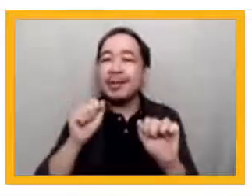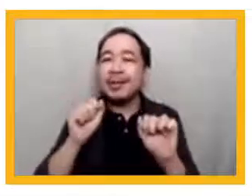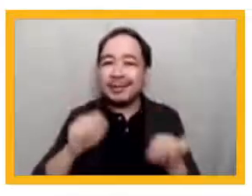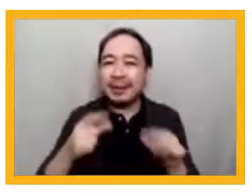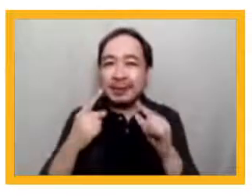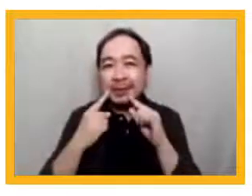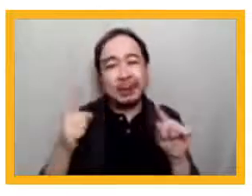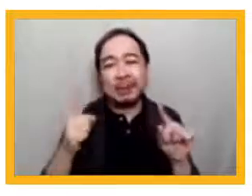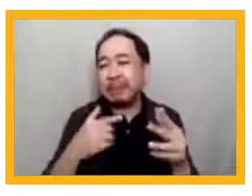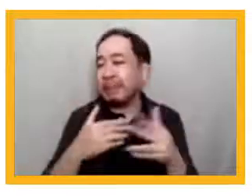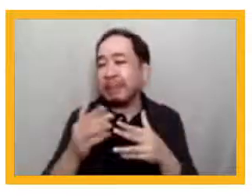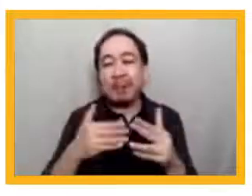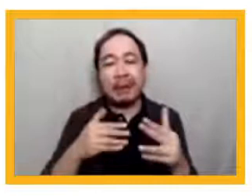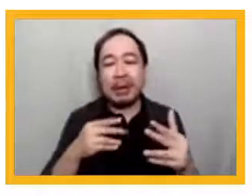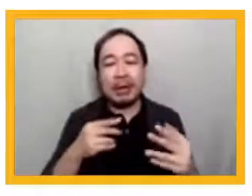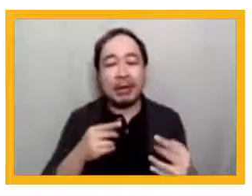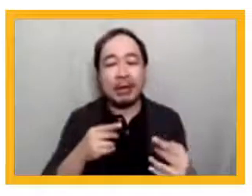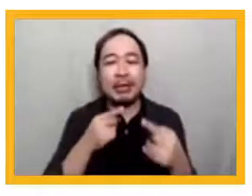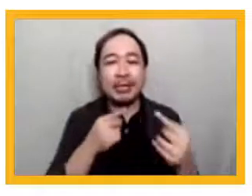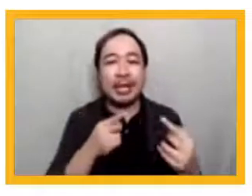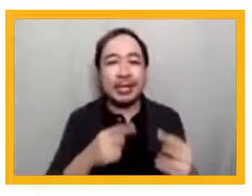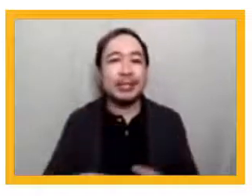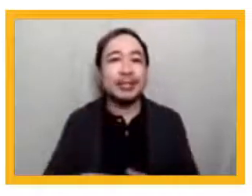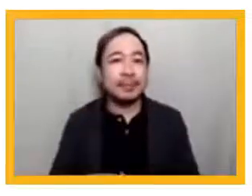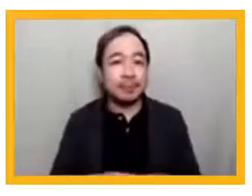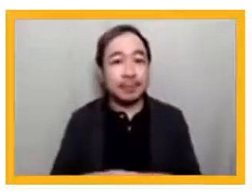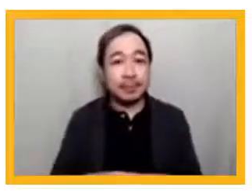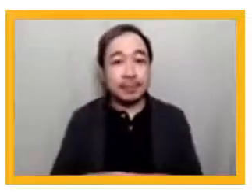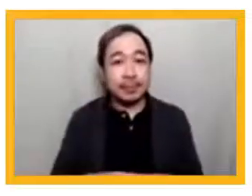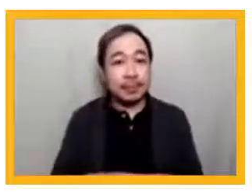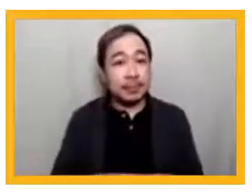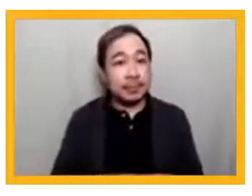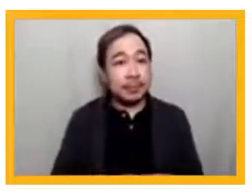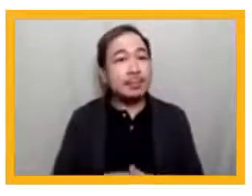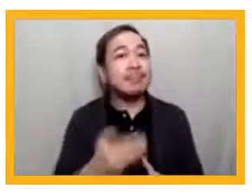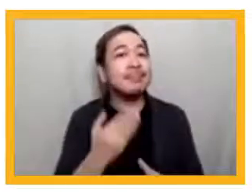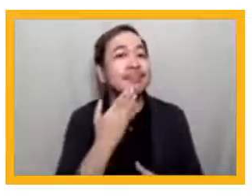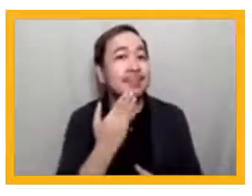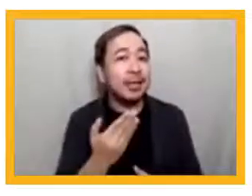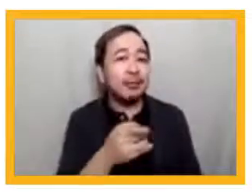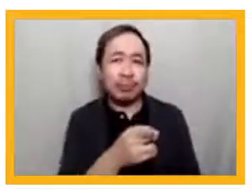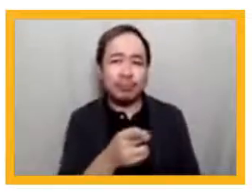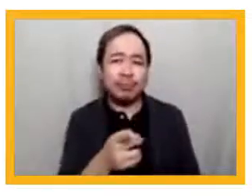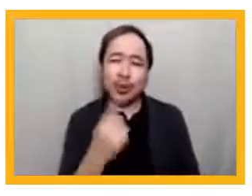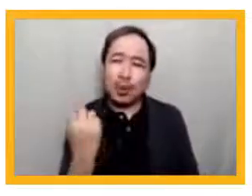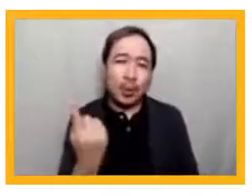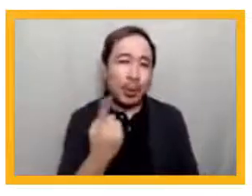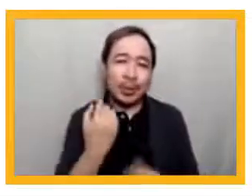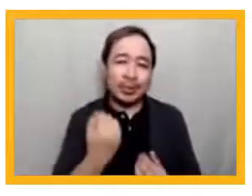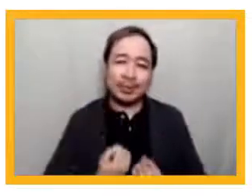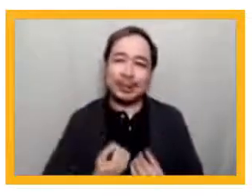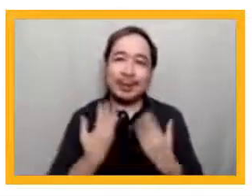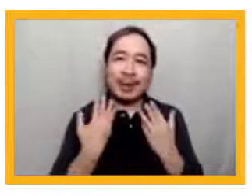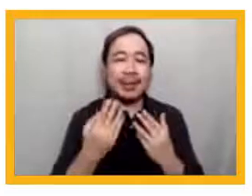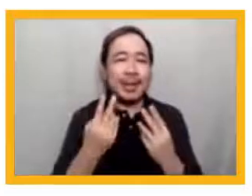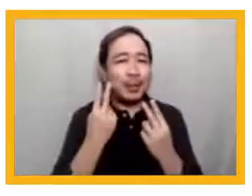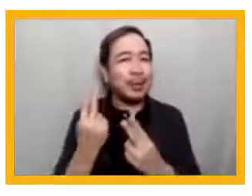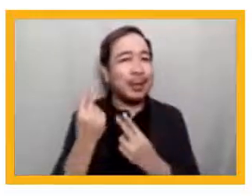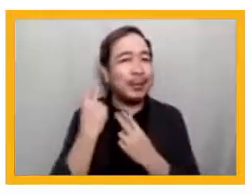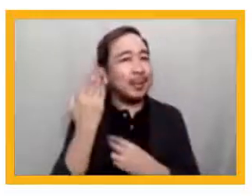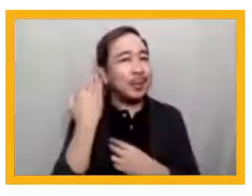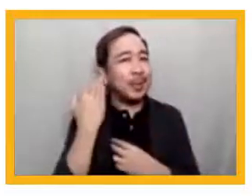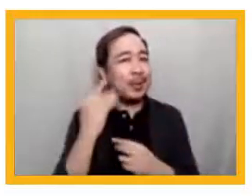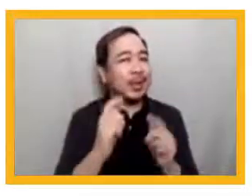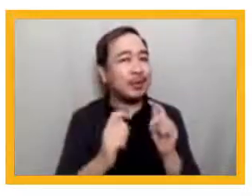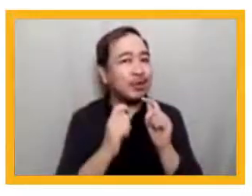me. Thank you very much, Clarissa. You always inspire me greatly. I remember when I interviewed you back in